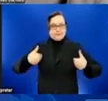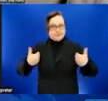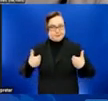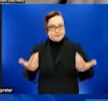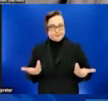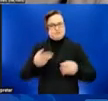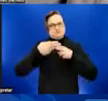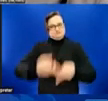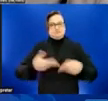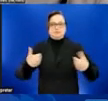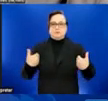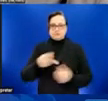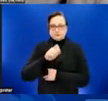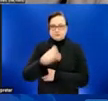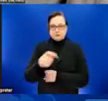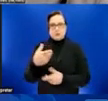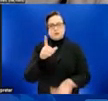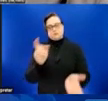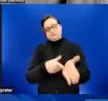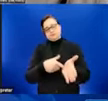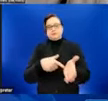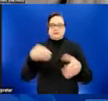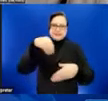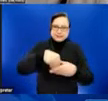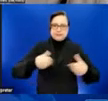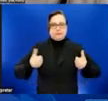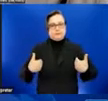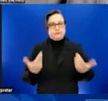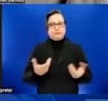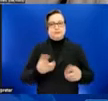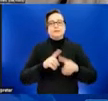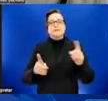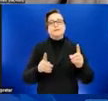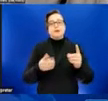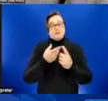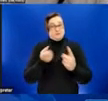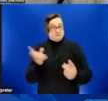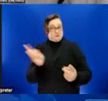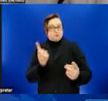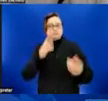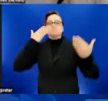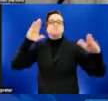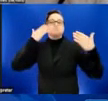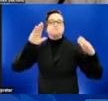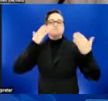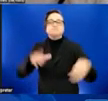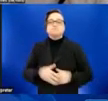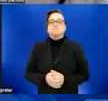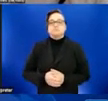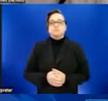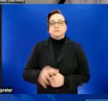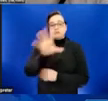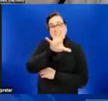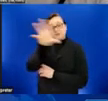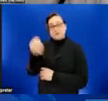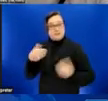monkeypox, the source of the disease remains unknown. However, African rodents and other forest animals are suspected to carry